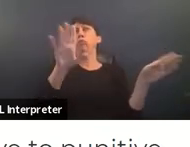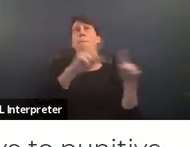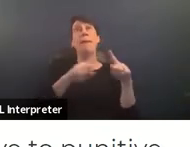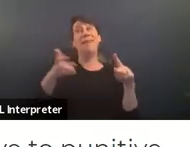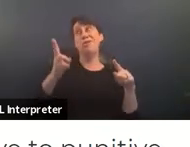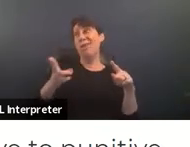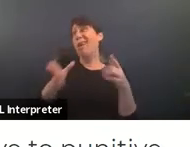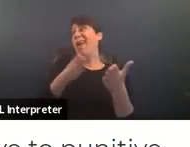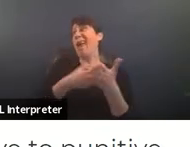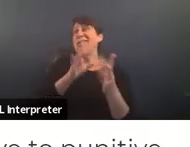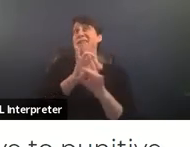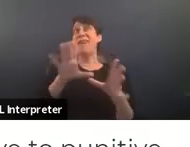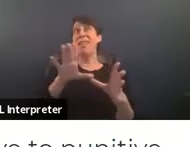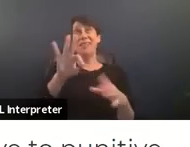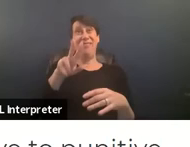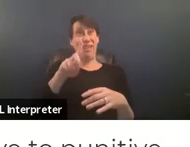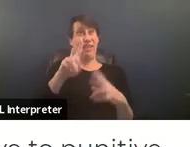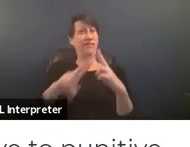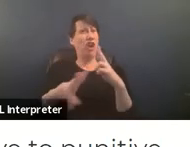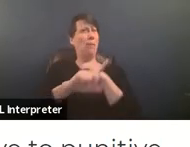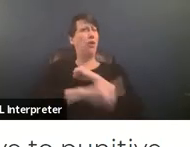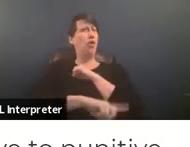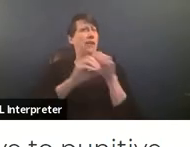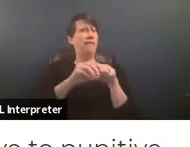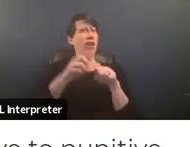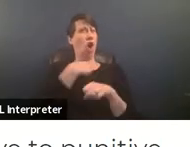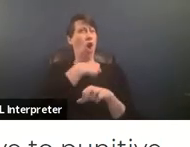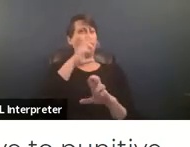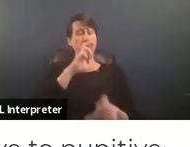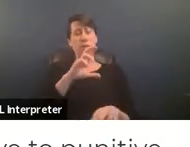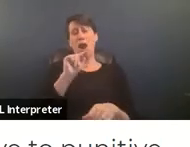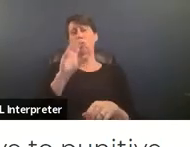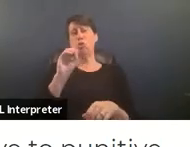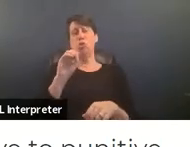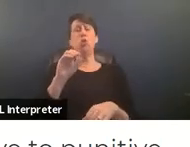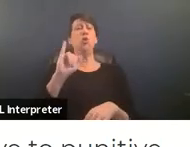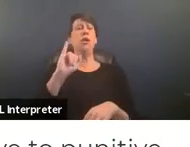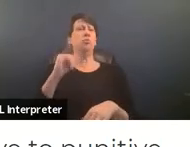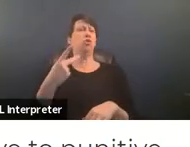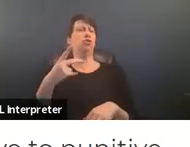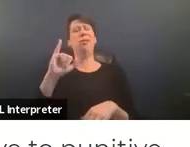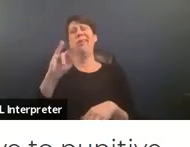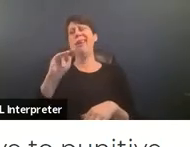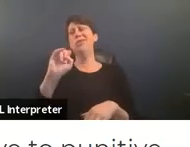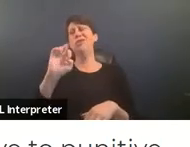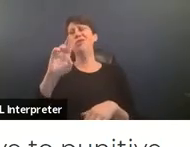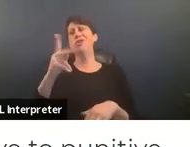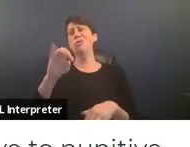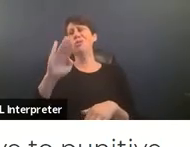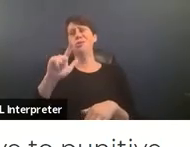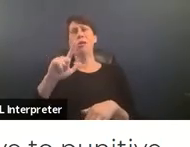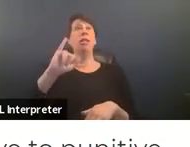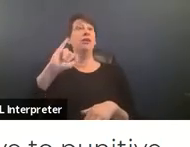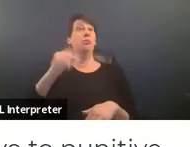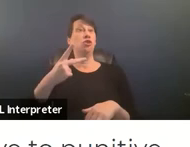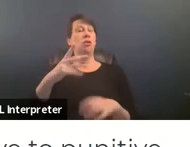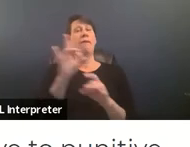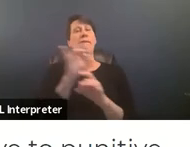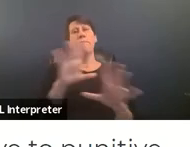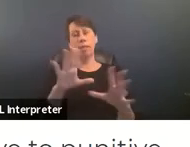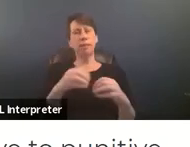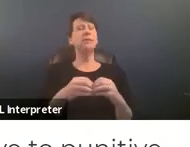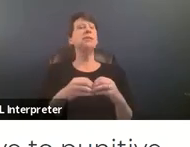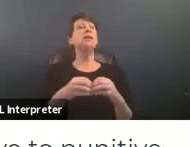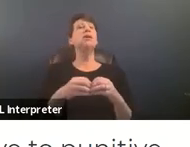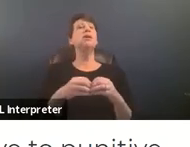anti-violence field has been punitive in our responses to interpersonal violence um punitive justice really